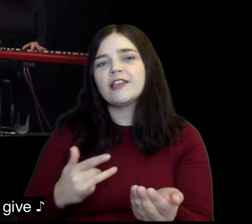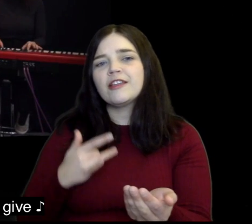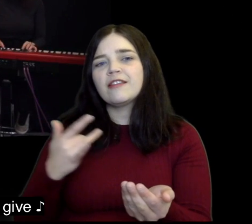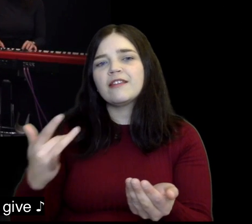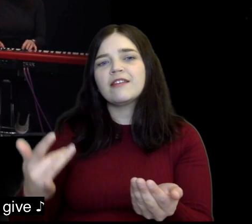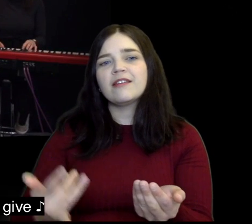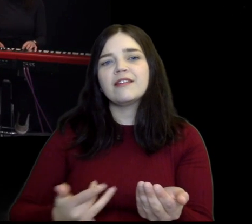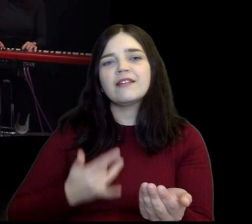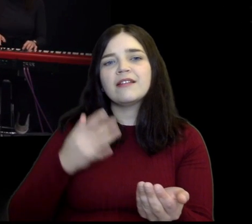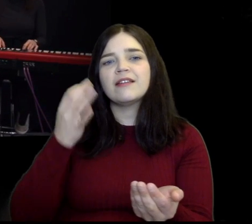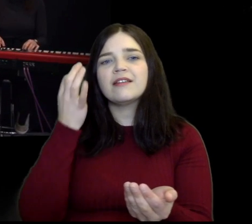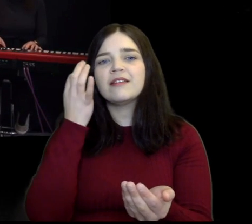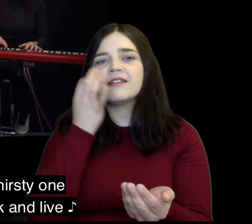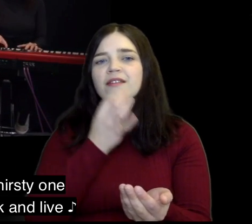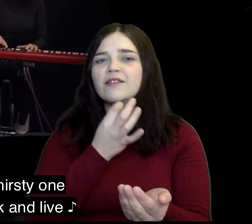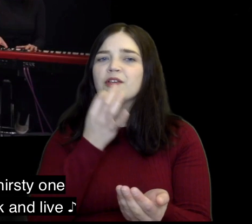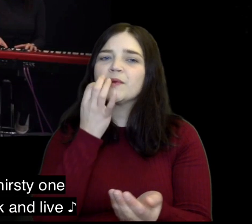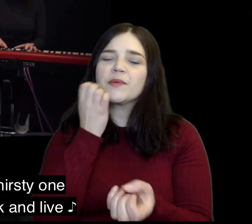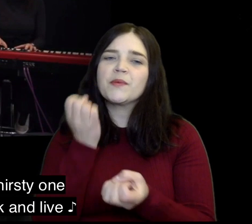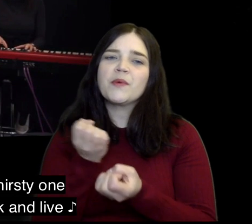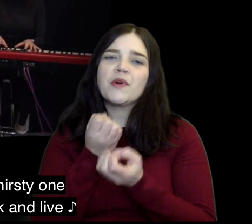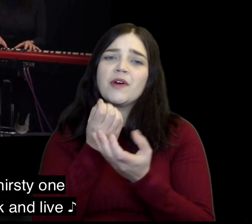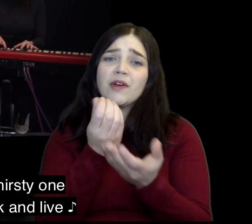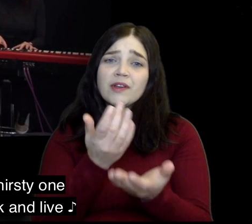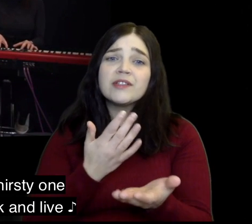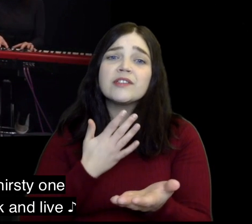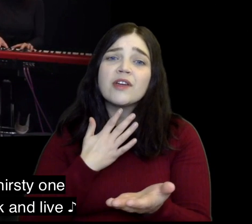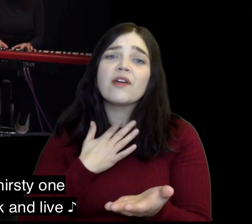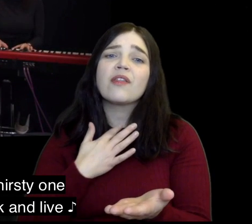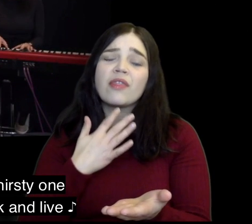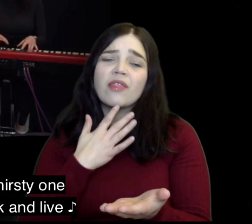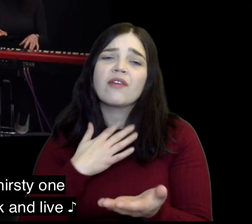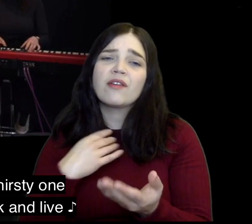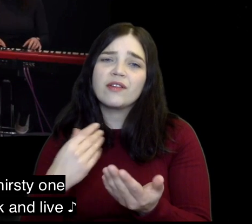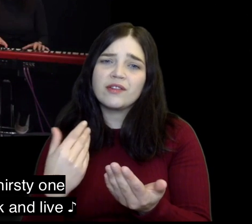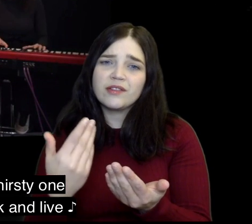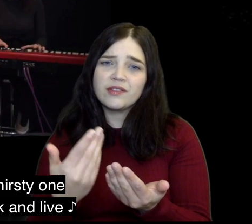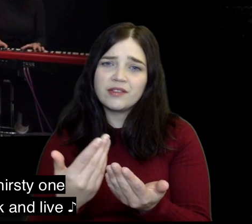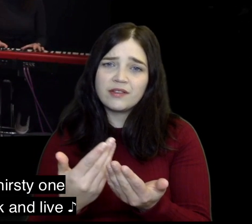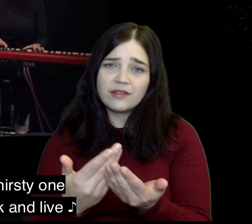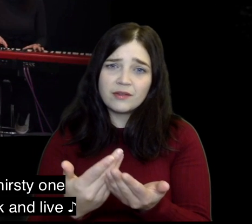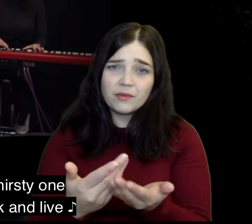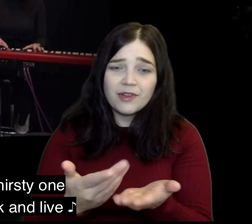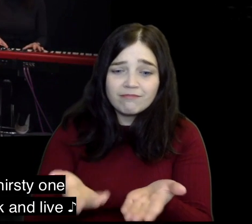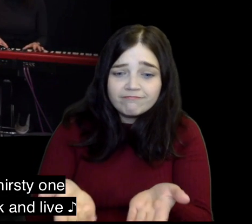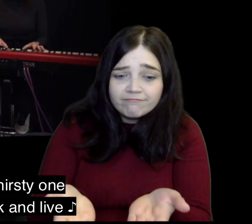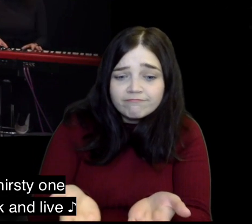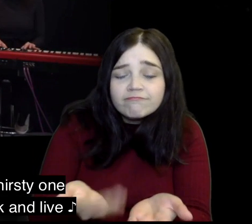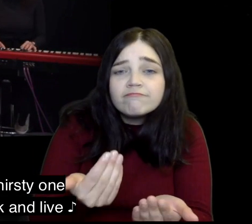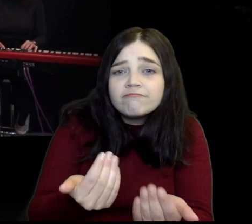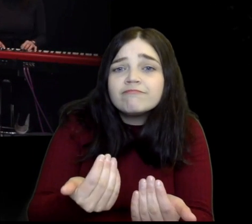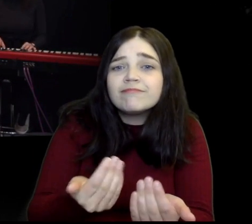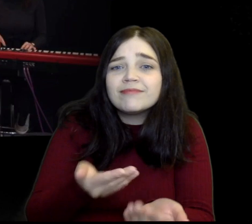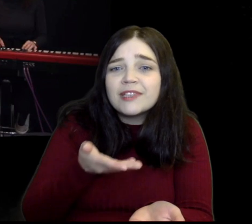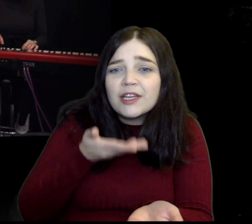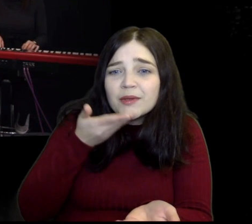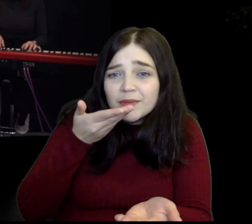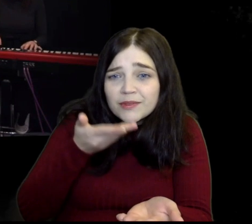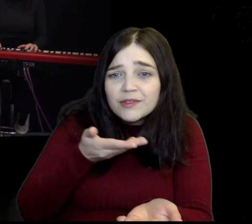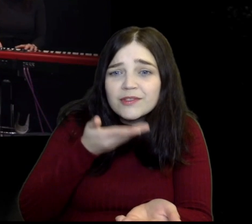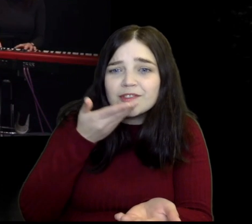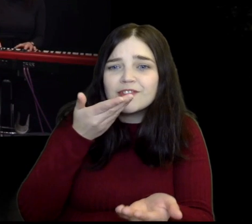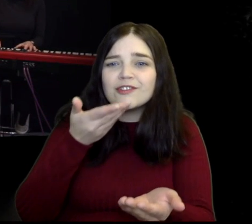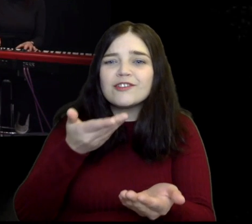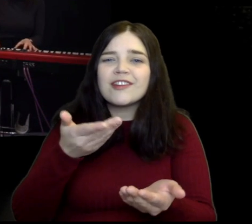I freely give the living water